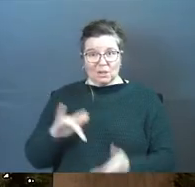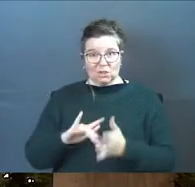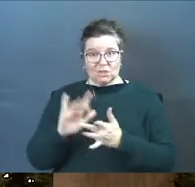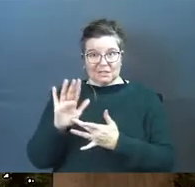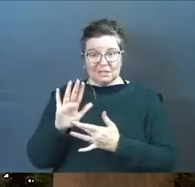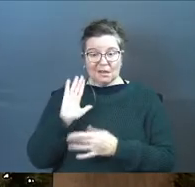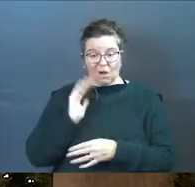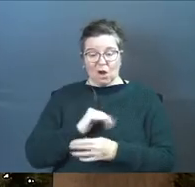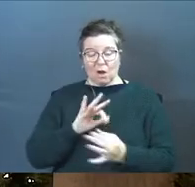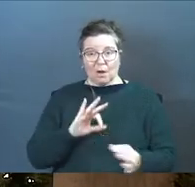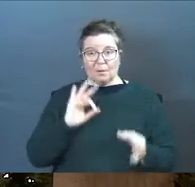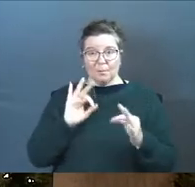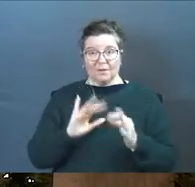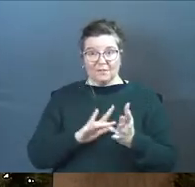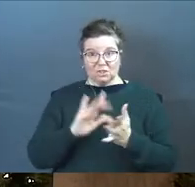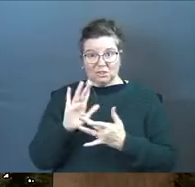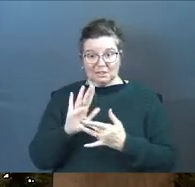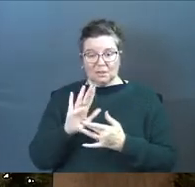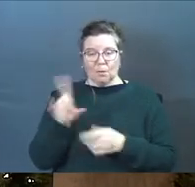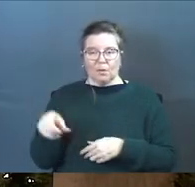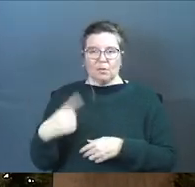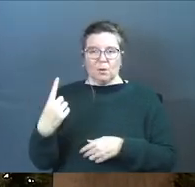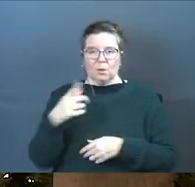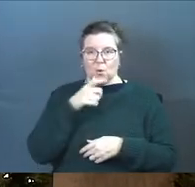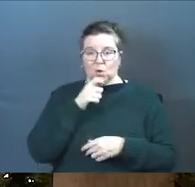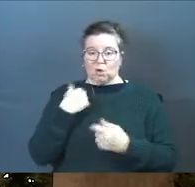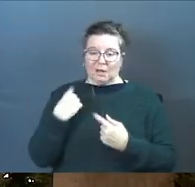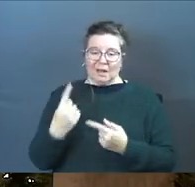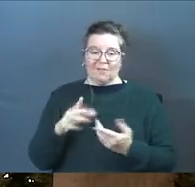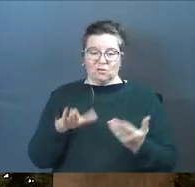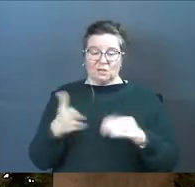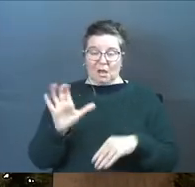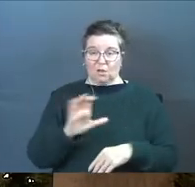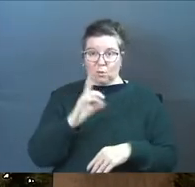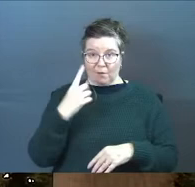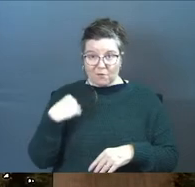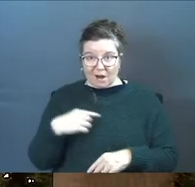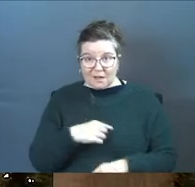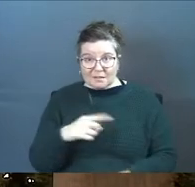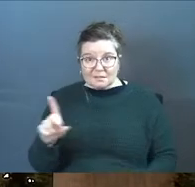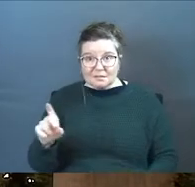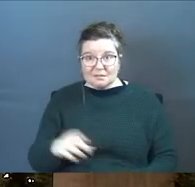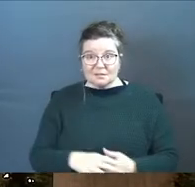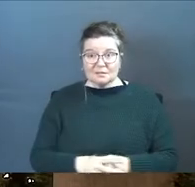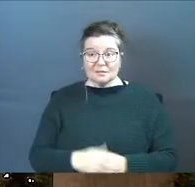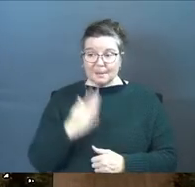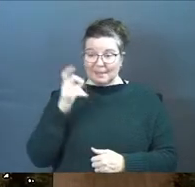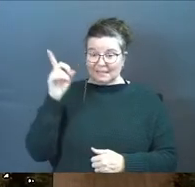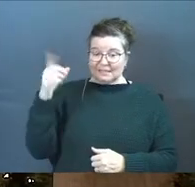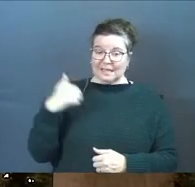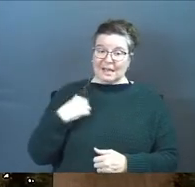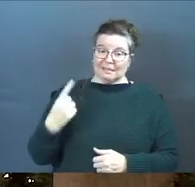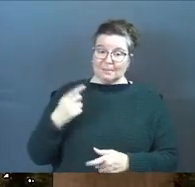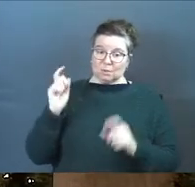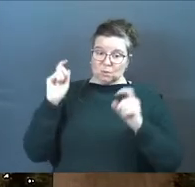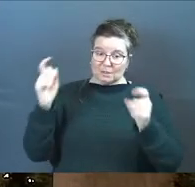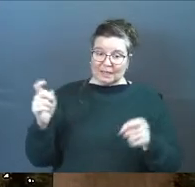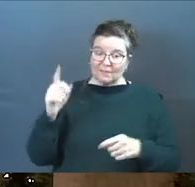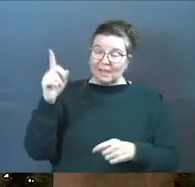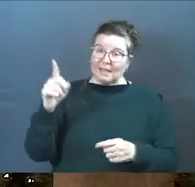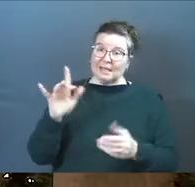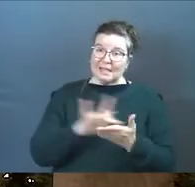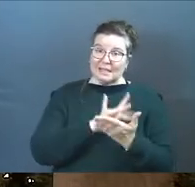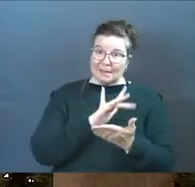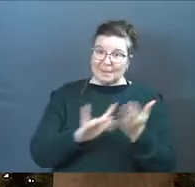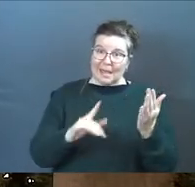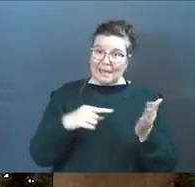Jesus, our perfect Jesus, was the only one who could ever die on a cross for us? Because he had something to give and he